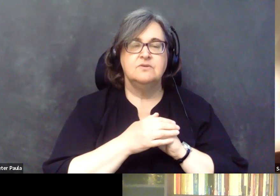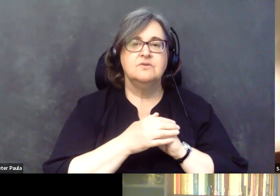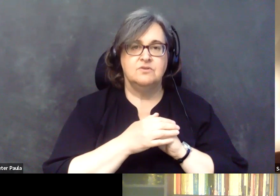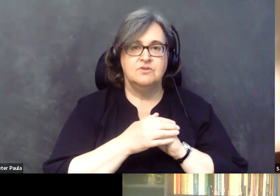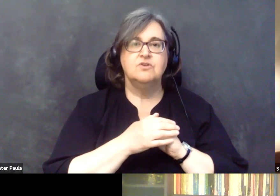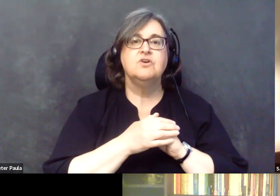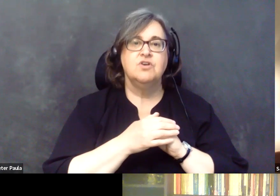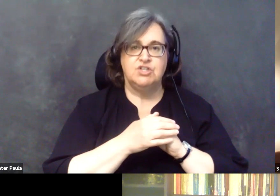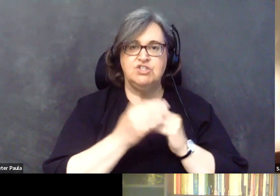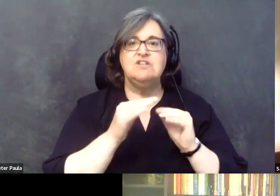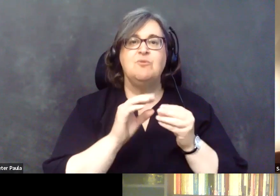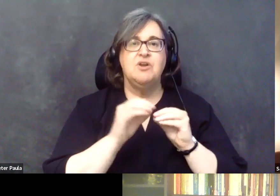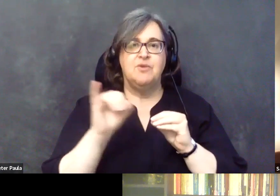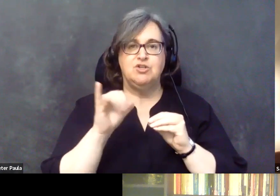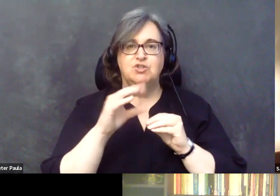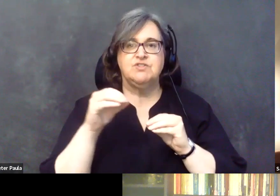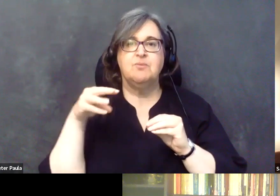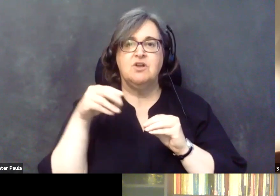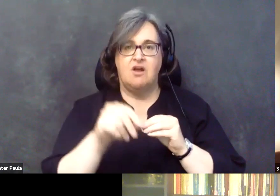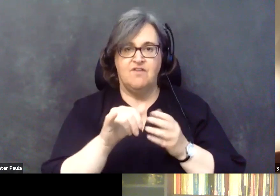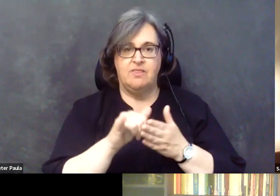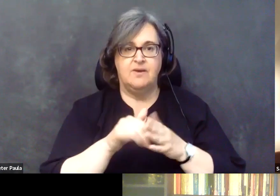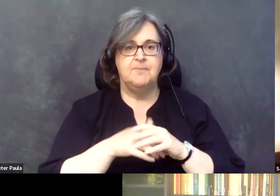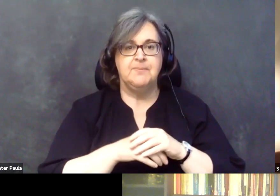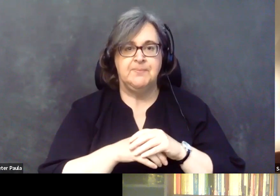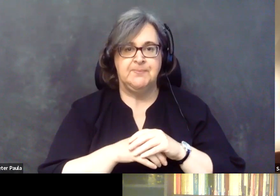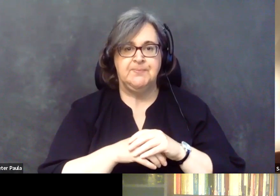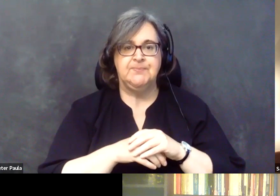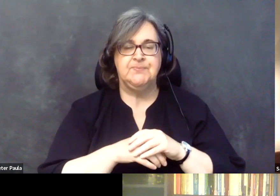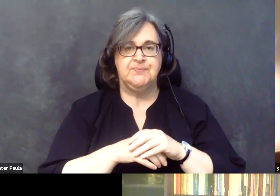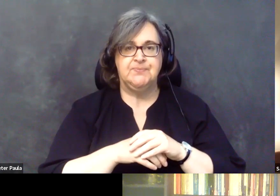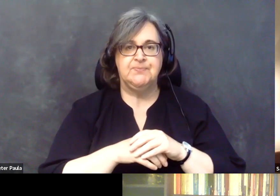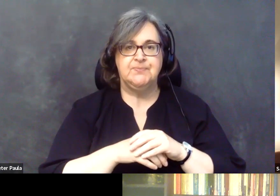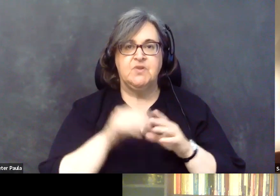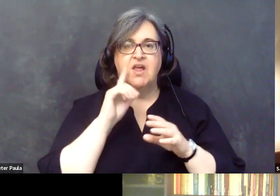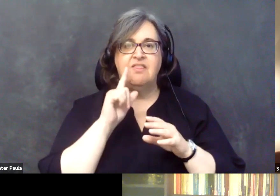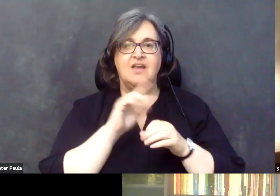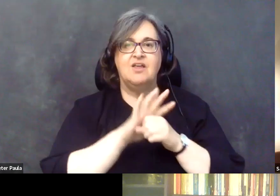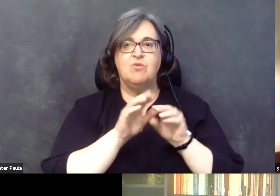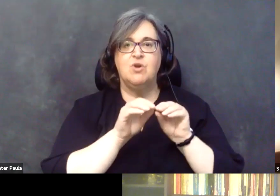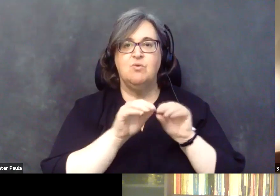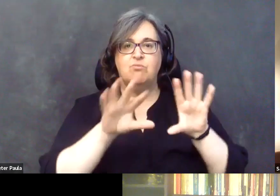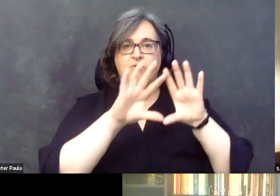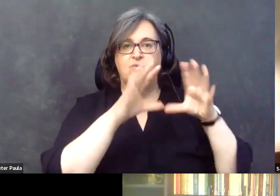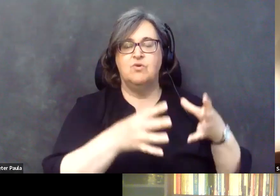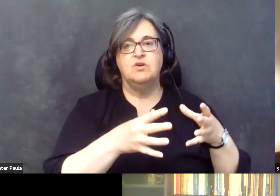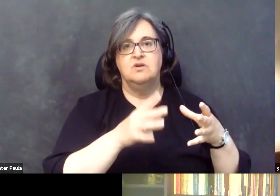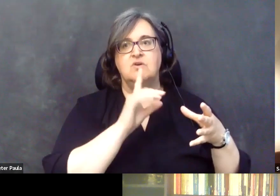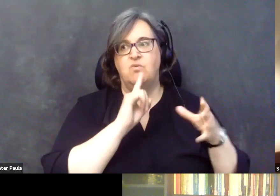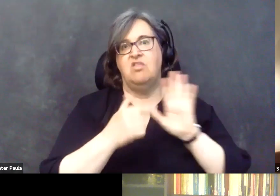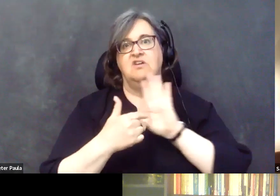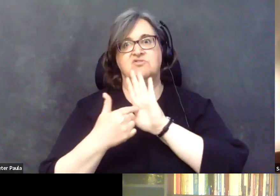covering it. But I think that the pandemic brought into forefront that,